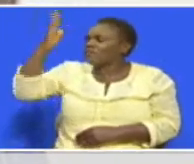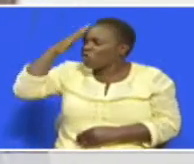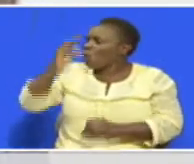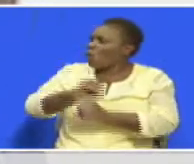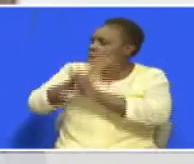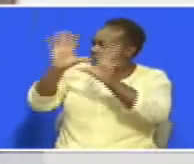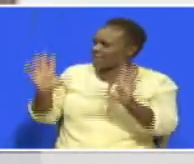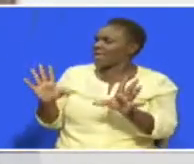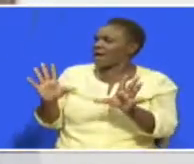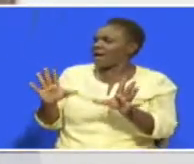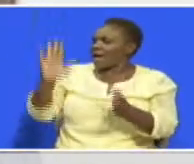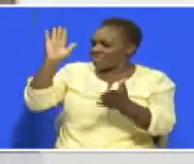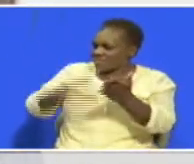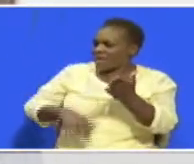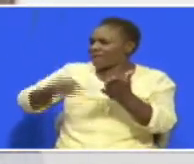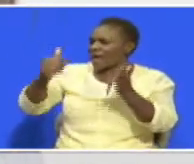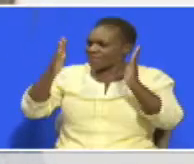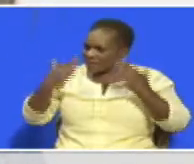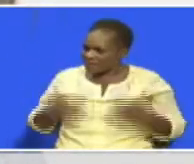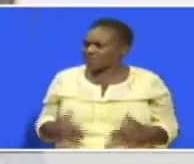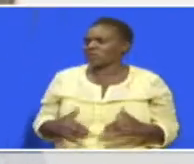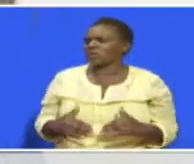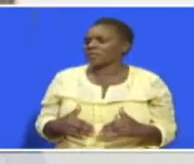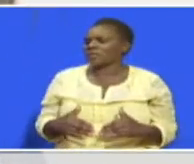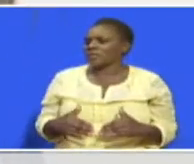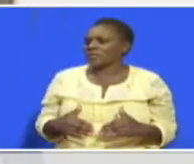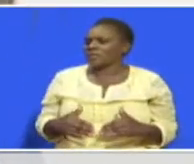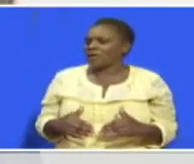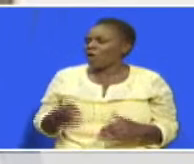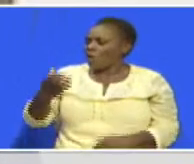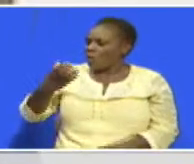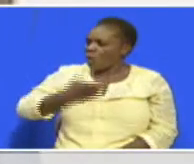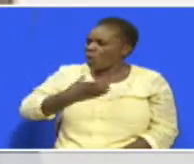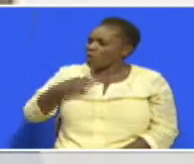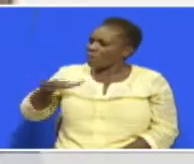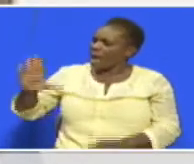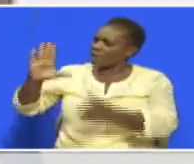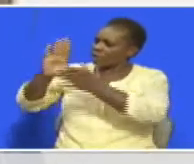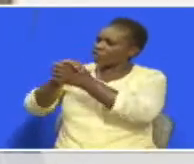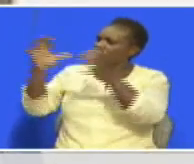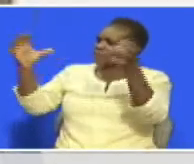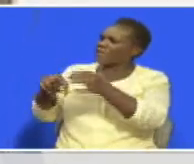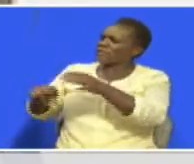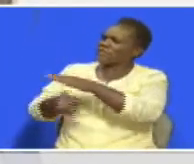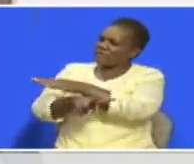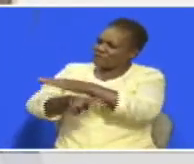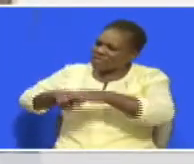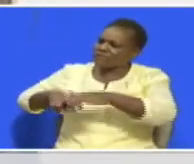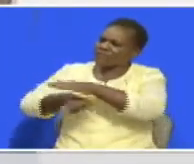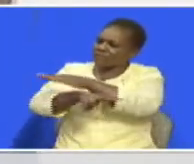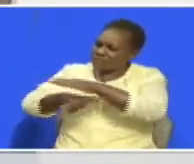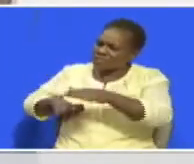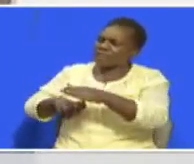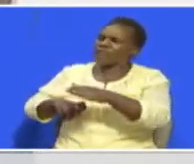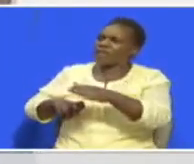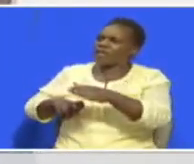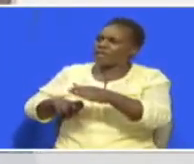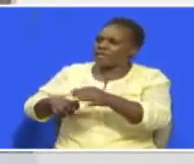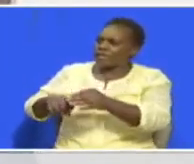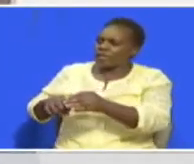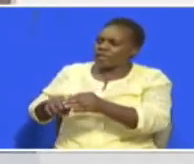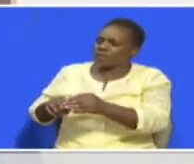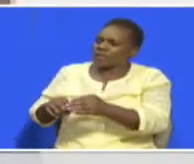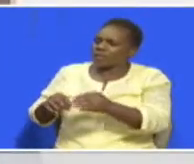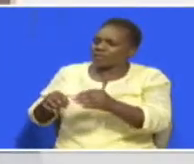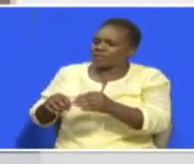better than any other person In his own jubilee party He rigged almost everybody in